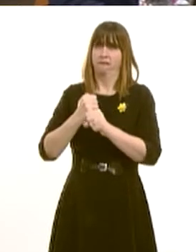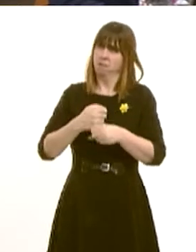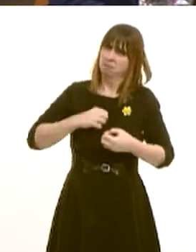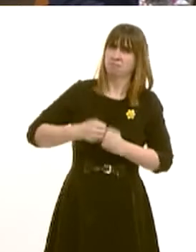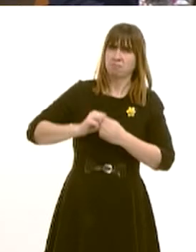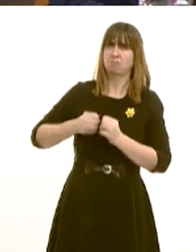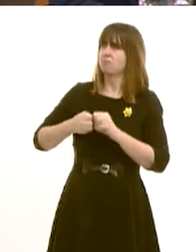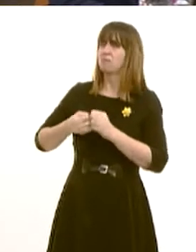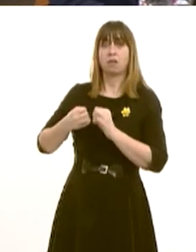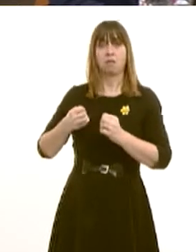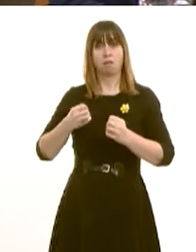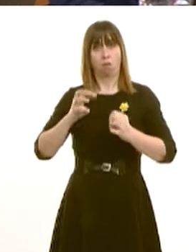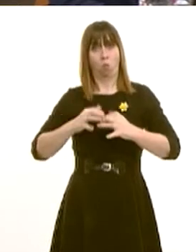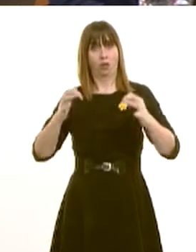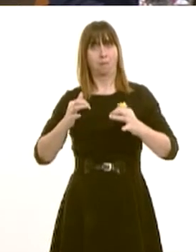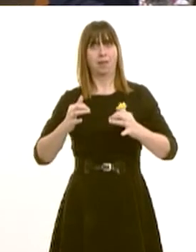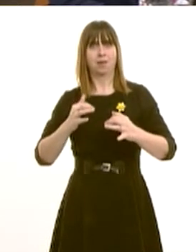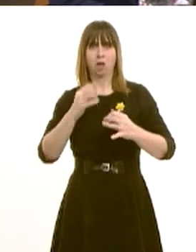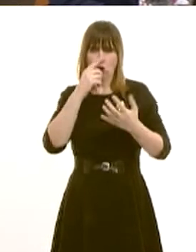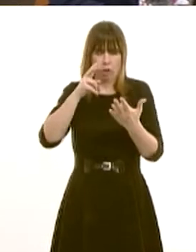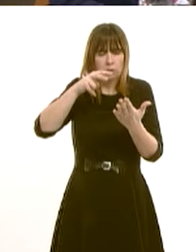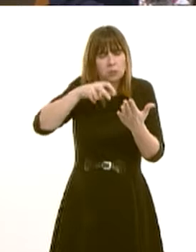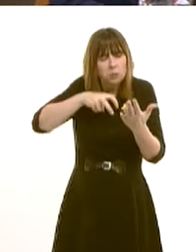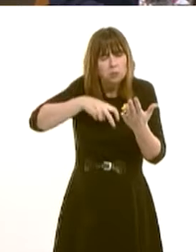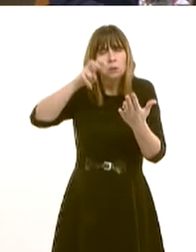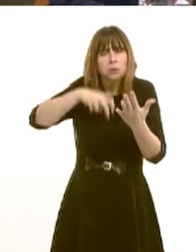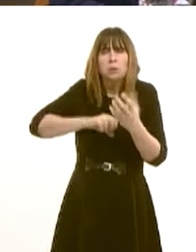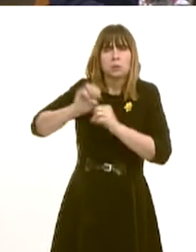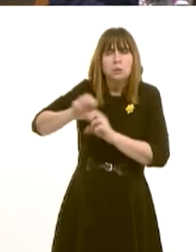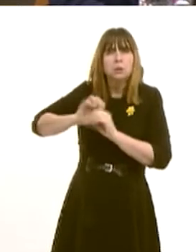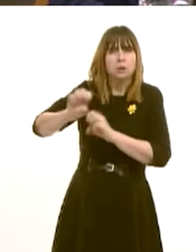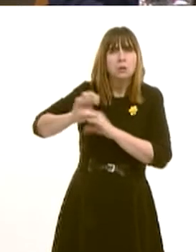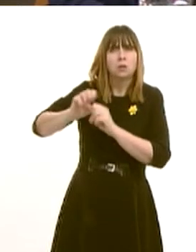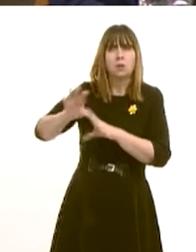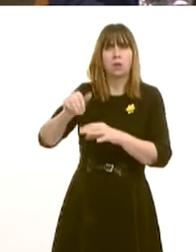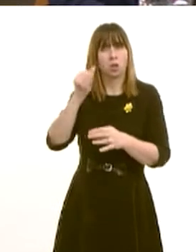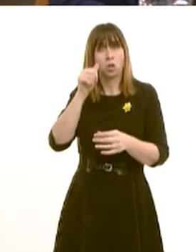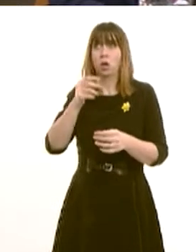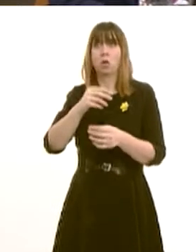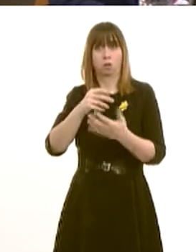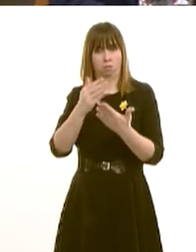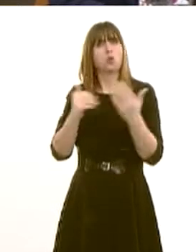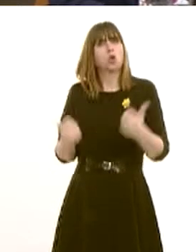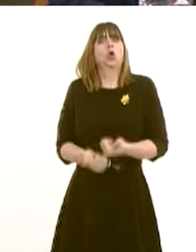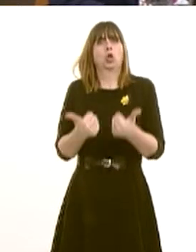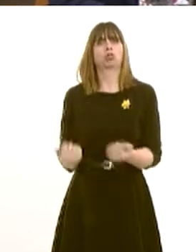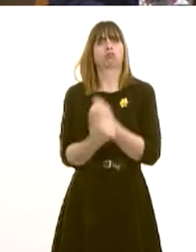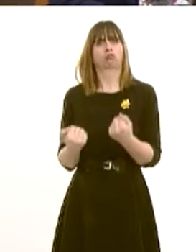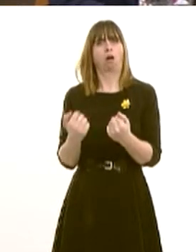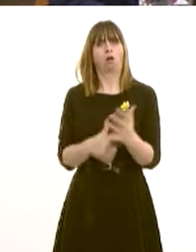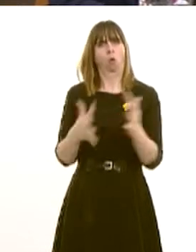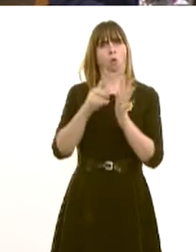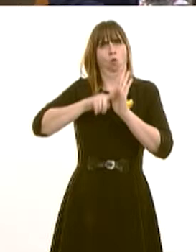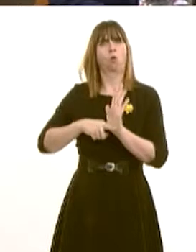that the Assembly itself was able to scrutinise properly because we know that sound legislation has been the result. And so